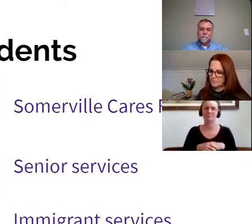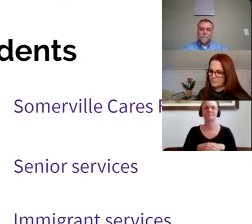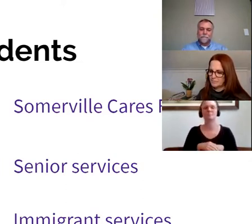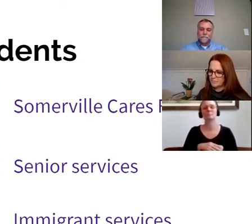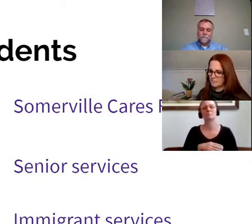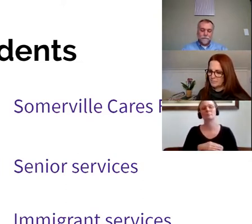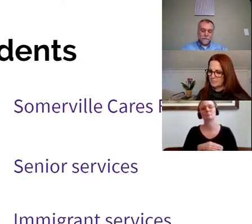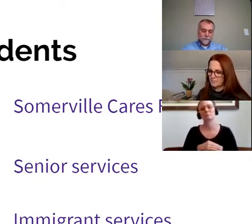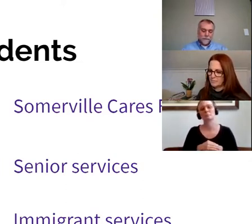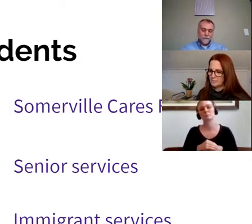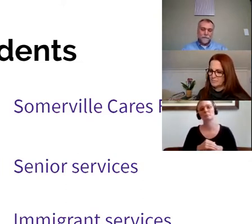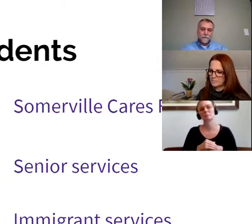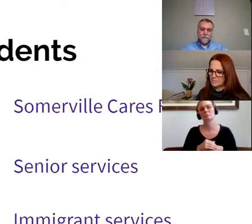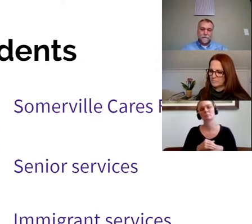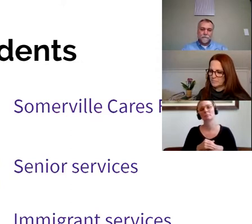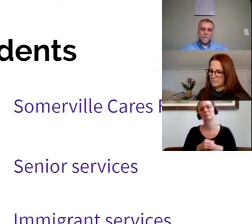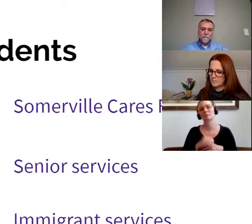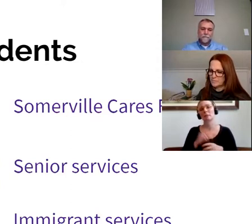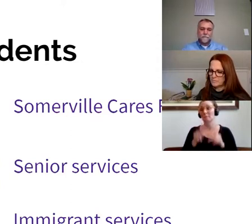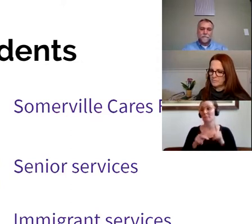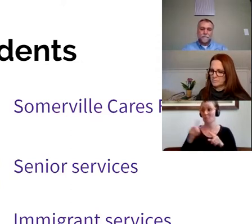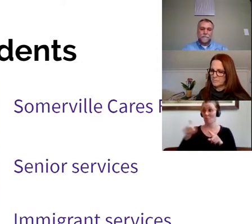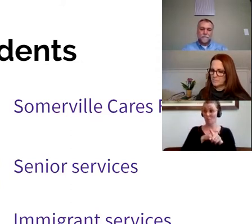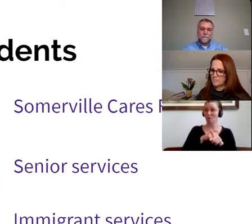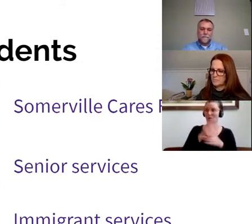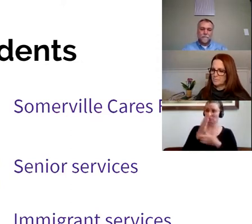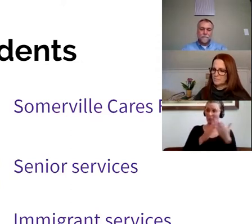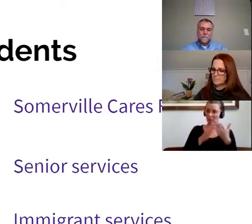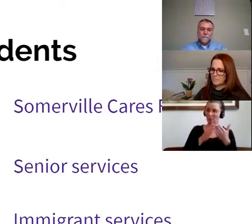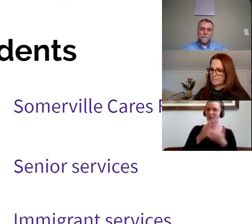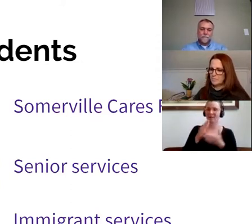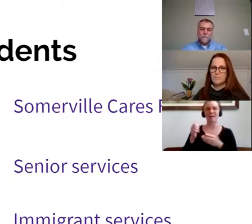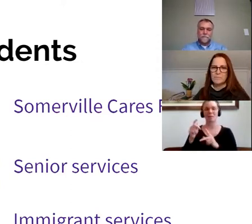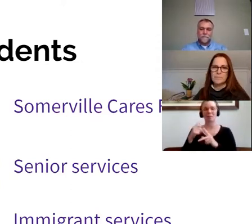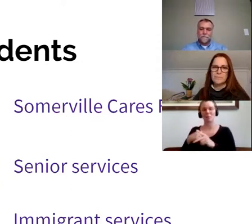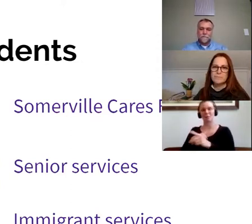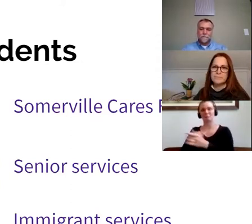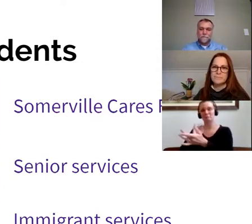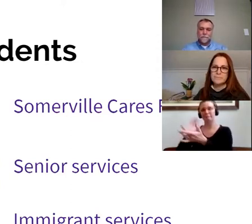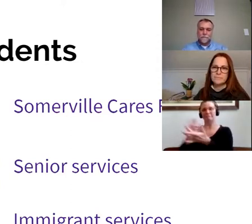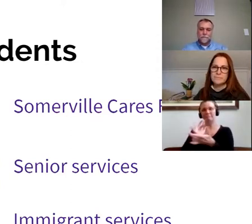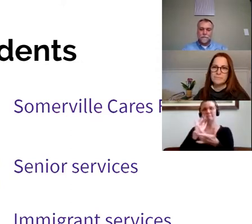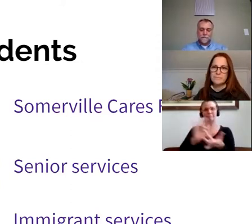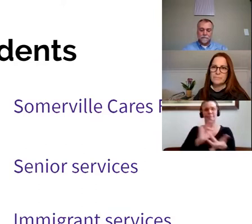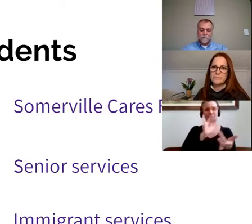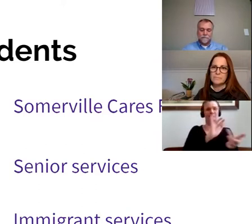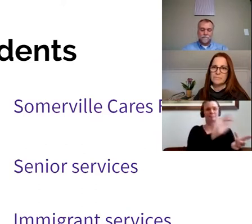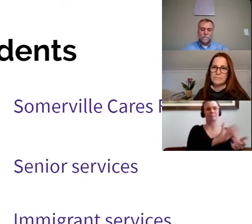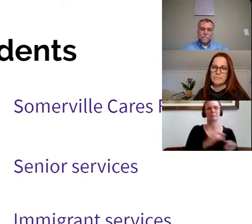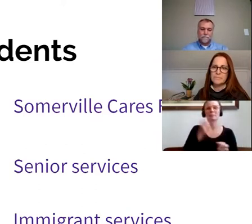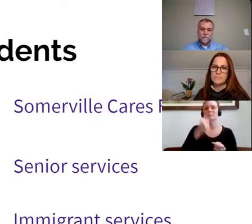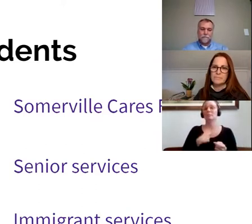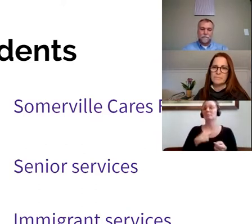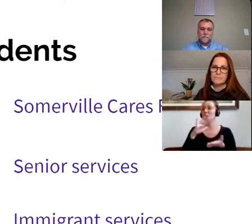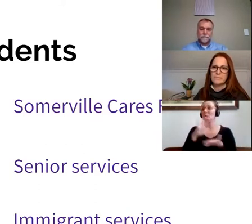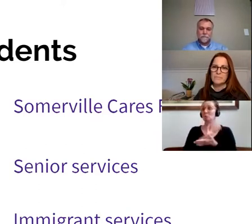Some call us. There are others we reach out to. And our school liaisons, for example, have been making about 1500 calls to families for weeks. Cindy